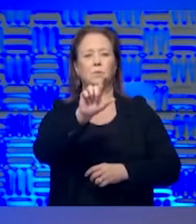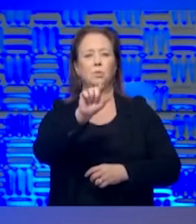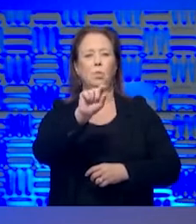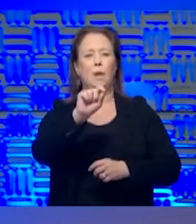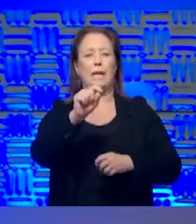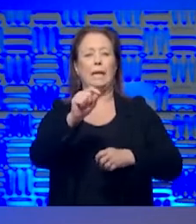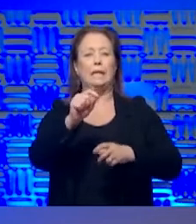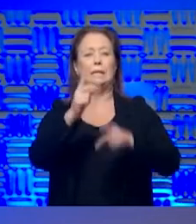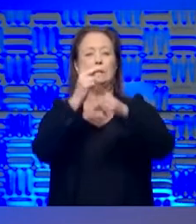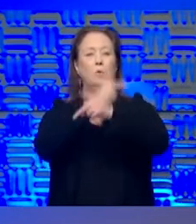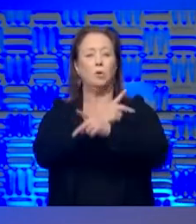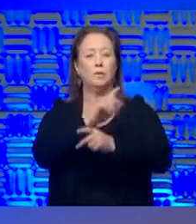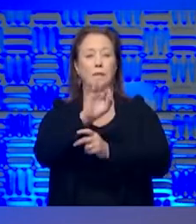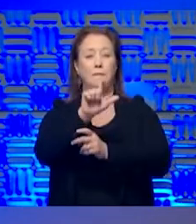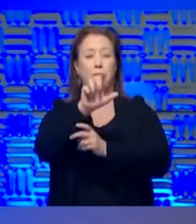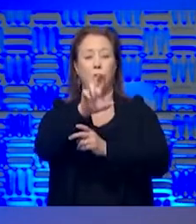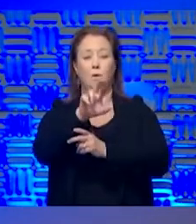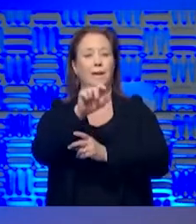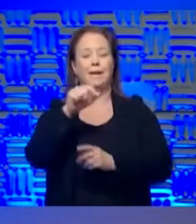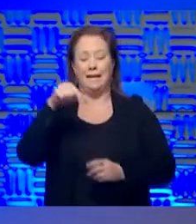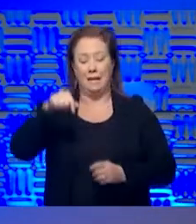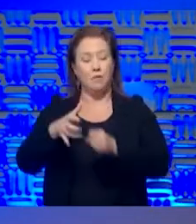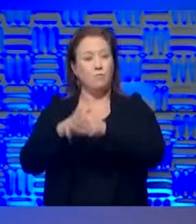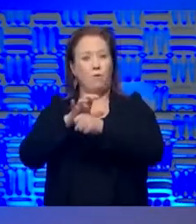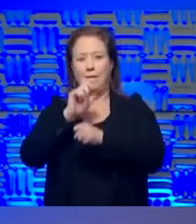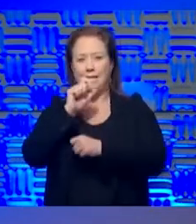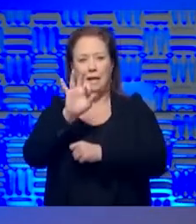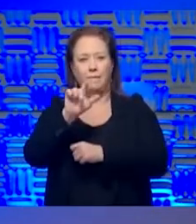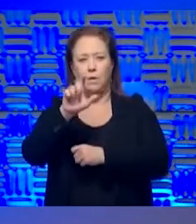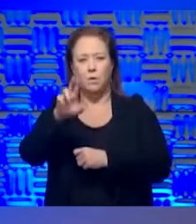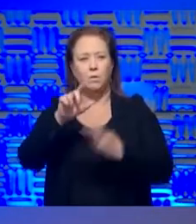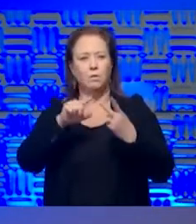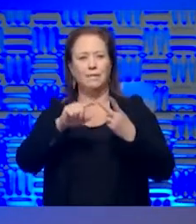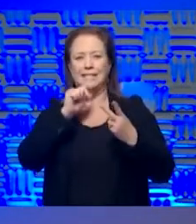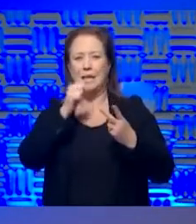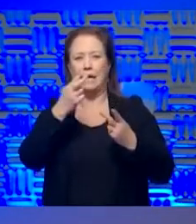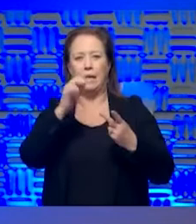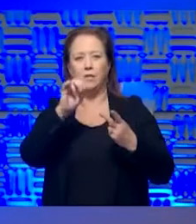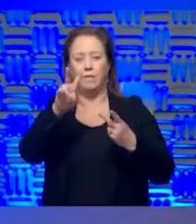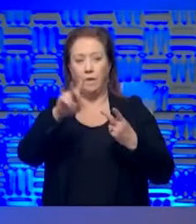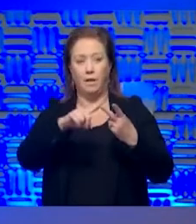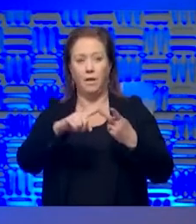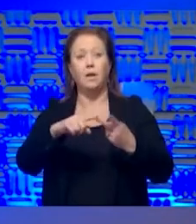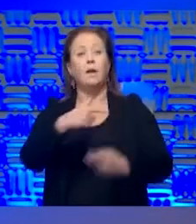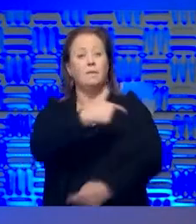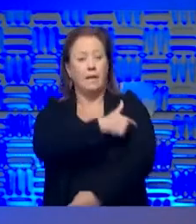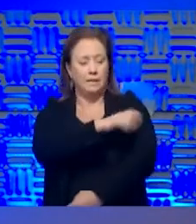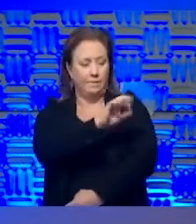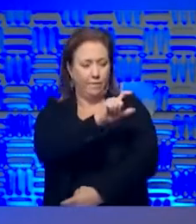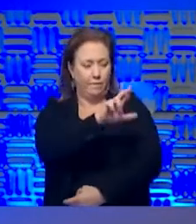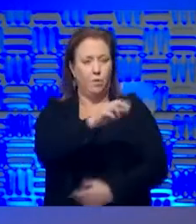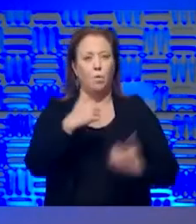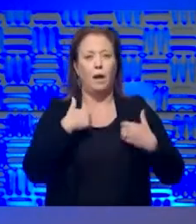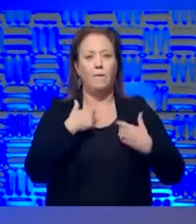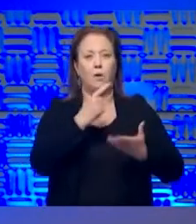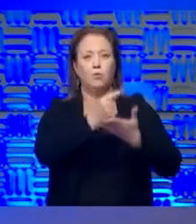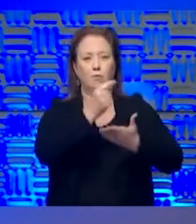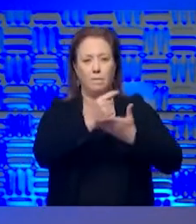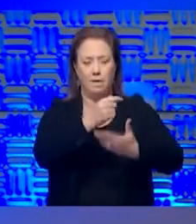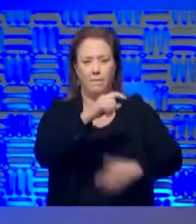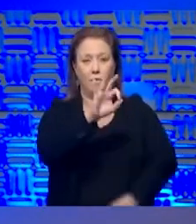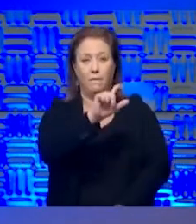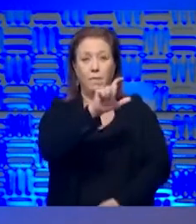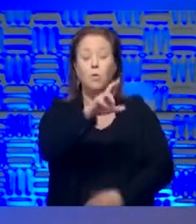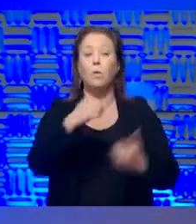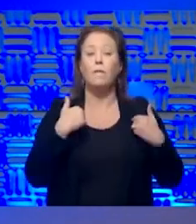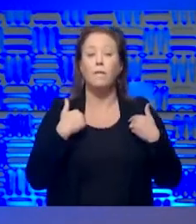times that of flu. This is not influenza. This is not HIV. We do have vaccine for influenza. We do have treatment for influenza.